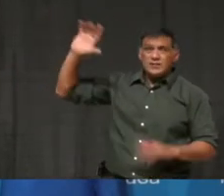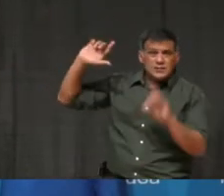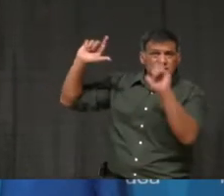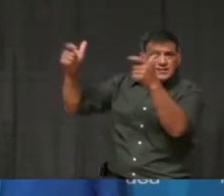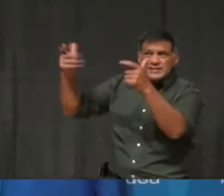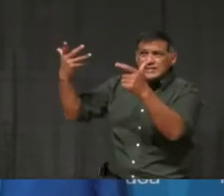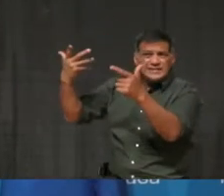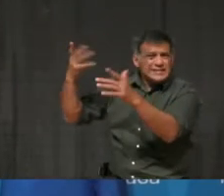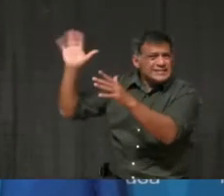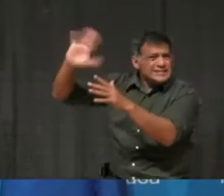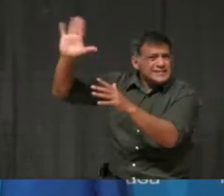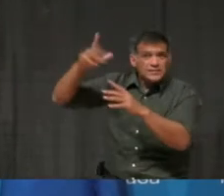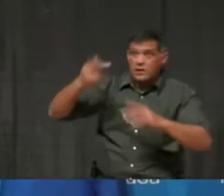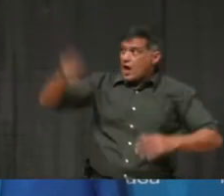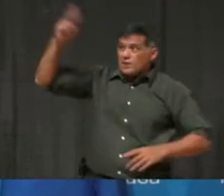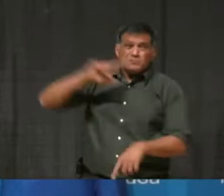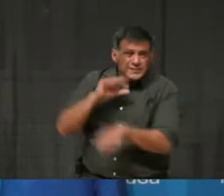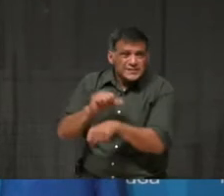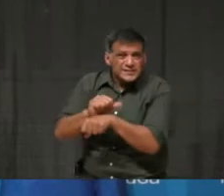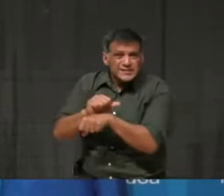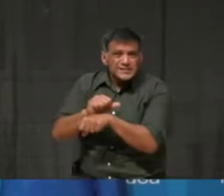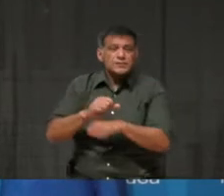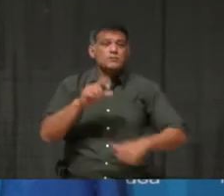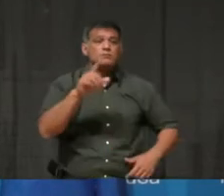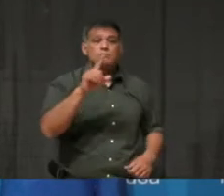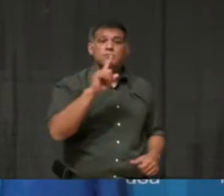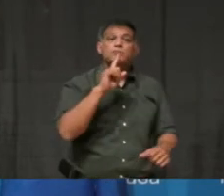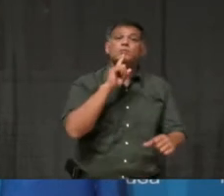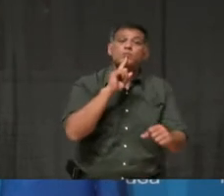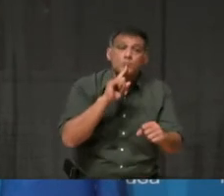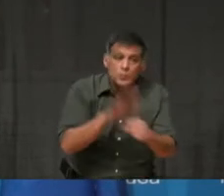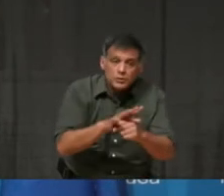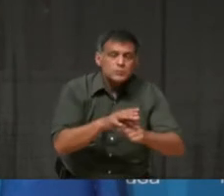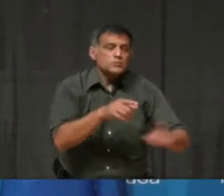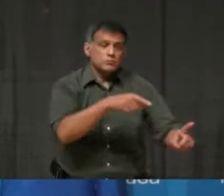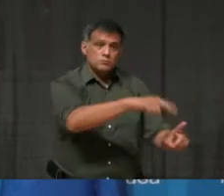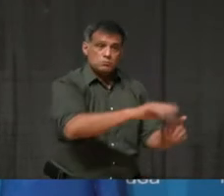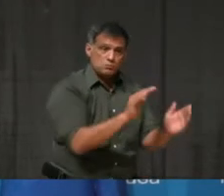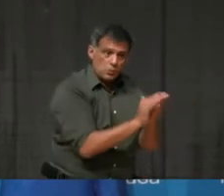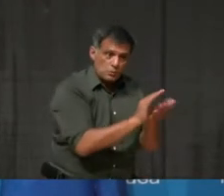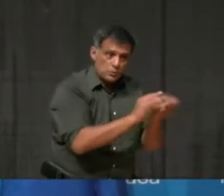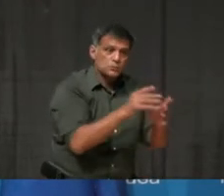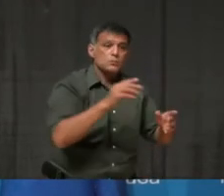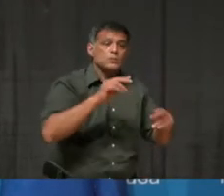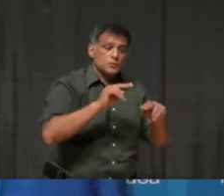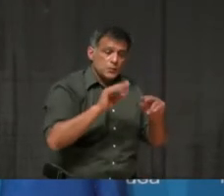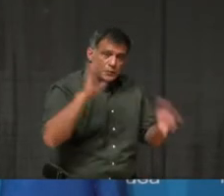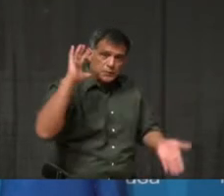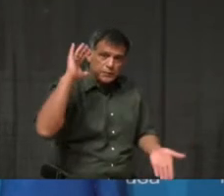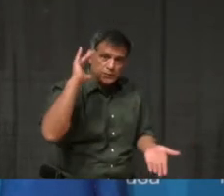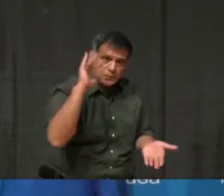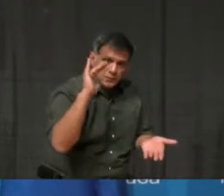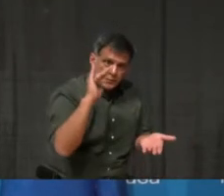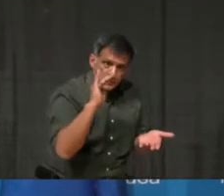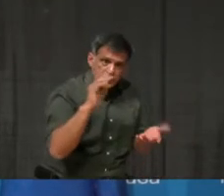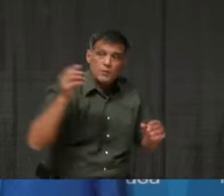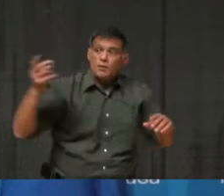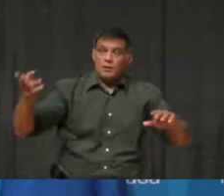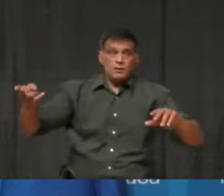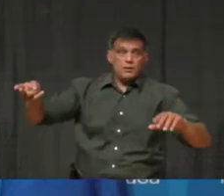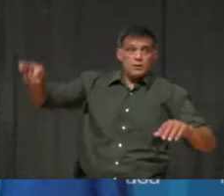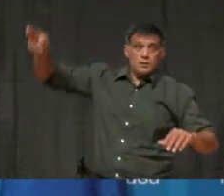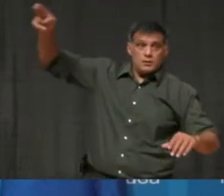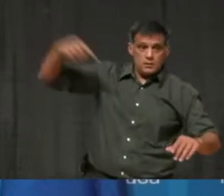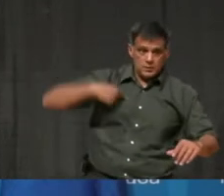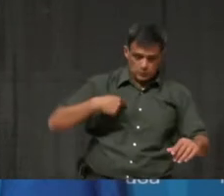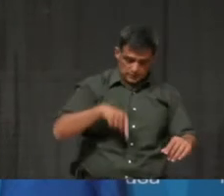that if our numbers begin to decrease while the whole region continues to rise, I will advocate for a more